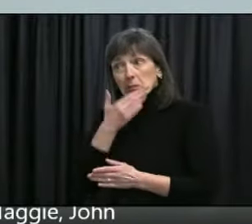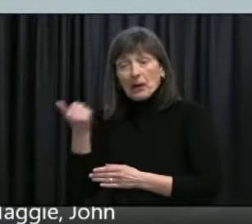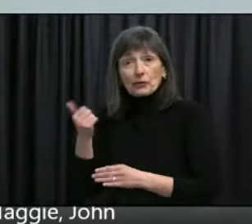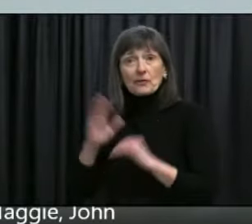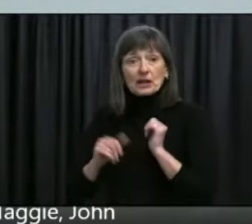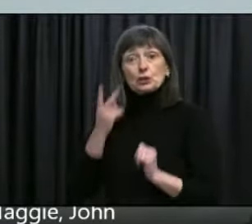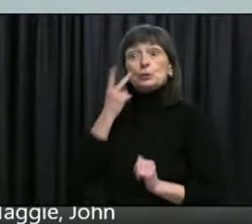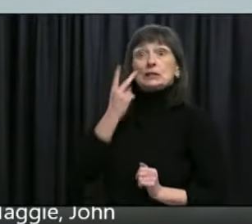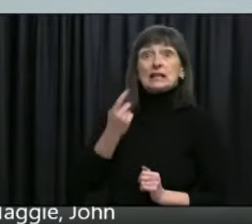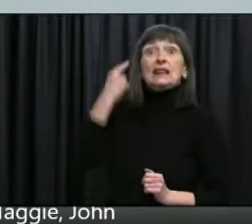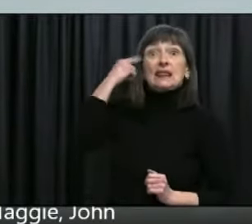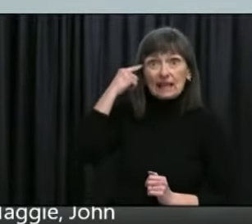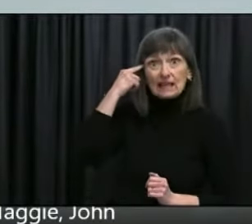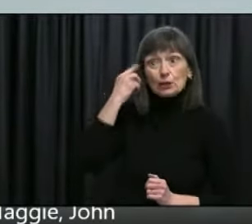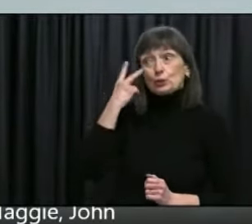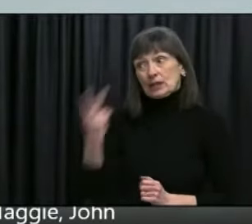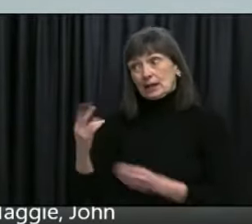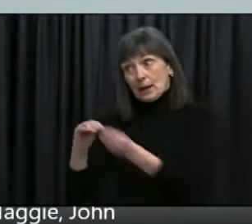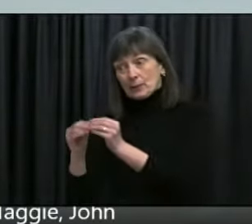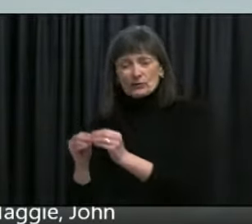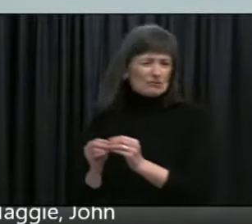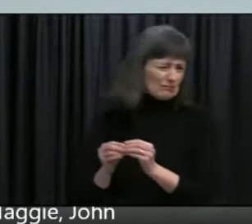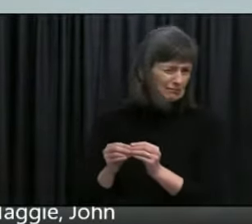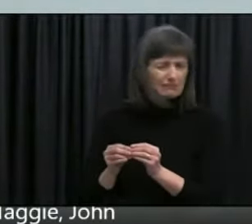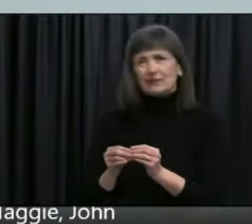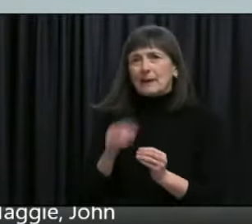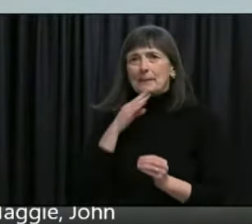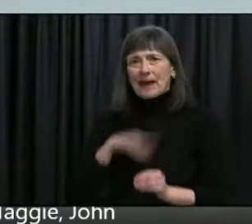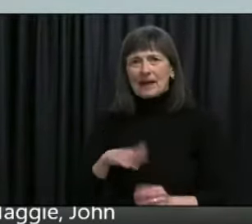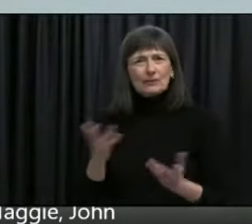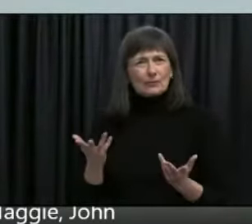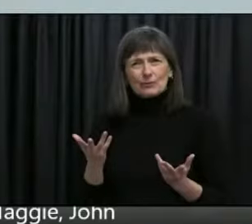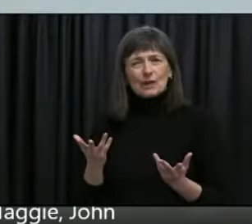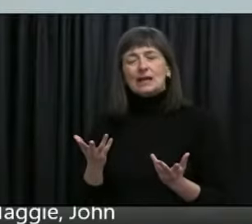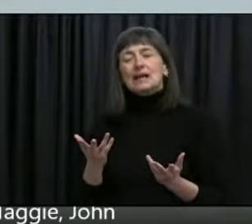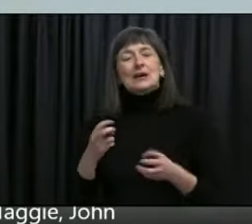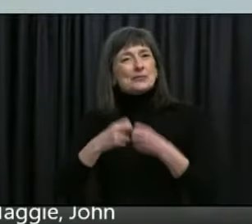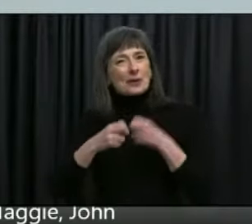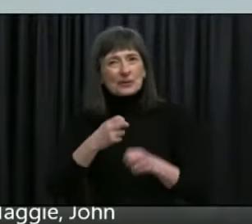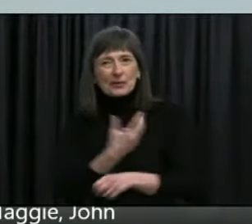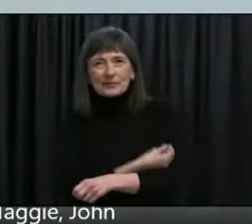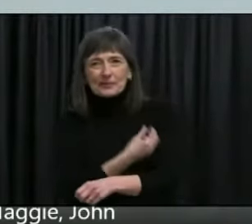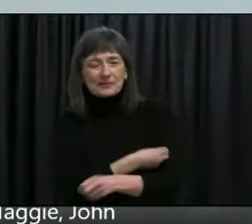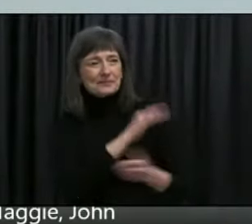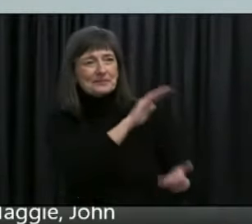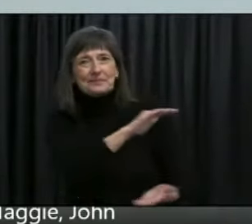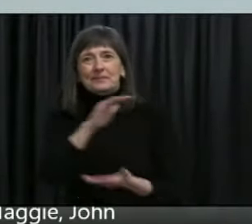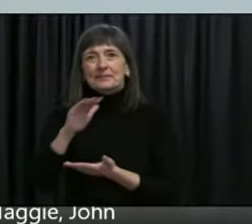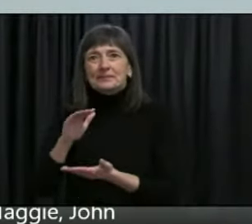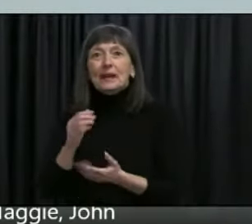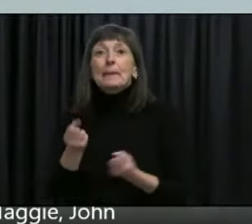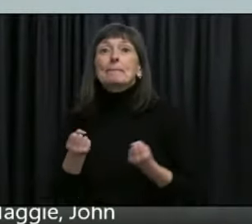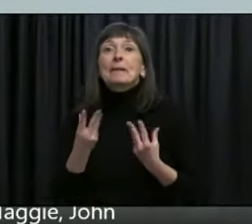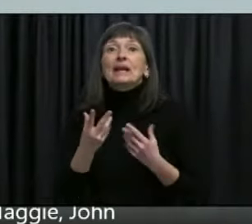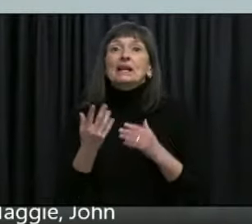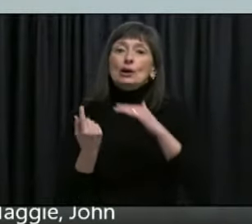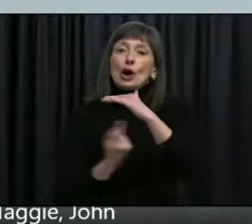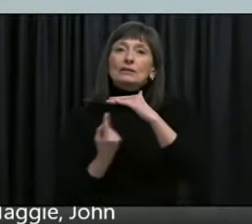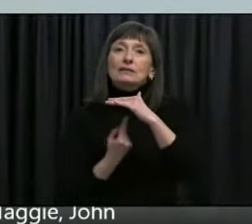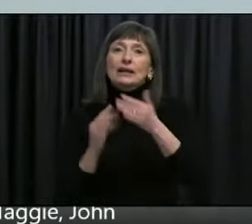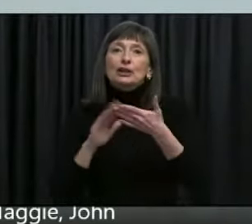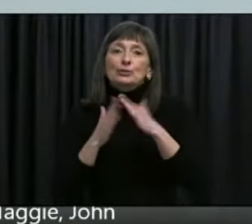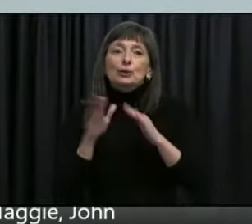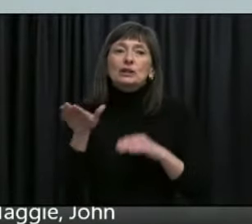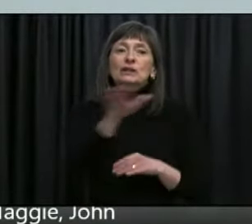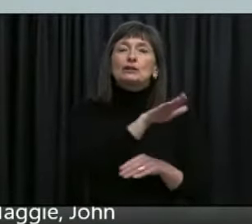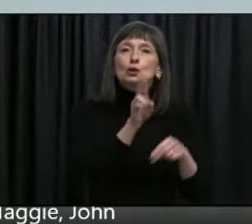that we've had around uh vaccine is reconciliation a lot of the rural sites rely on a paper base so there's a